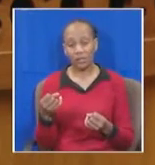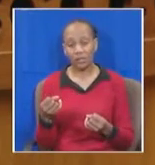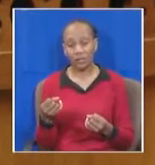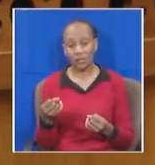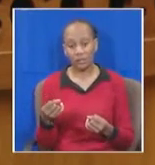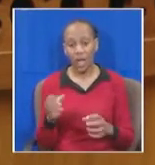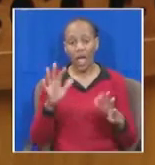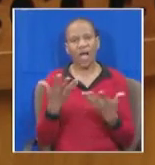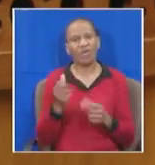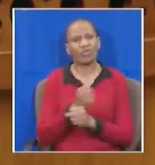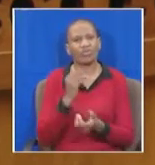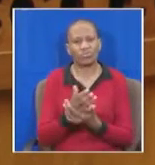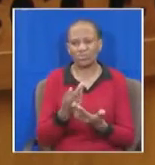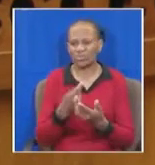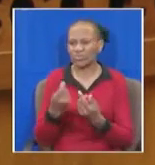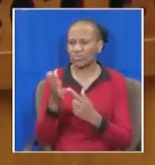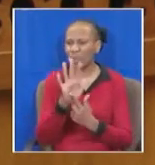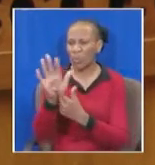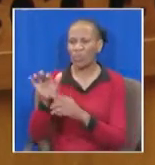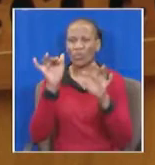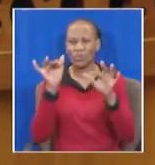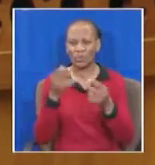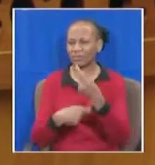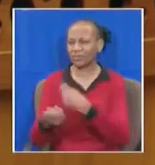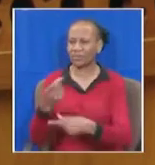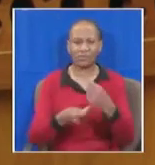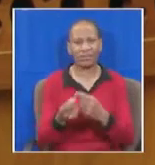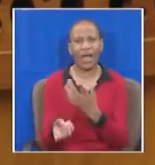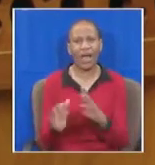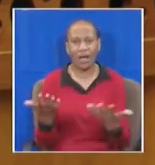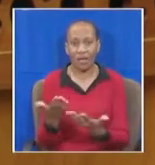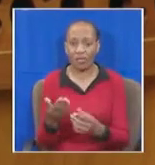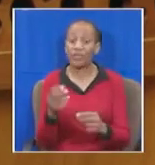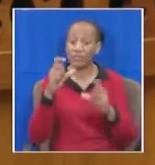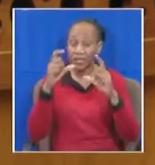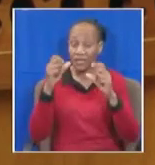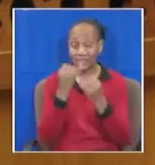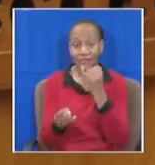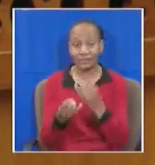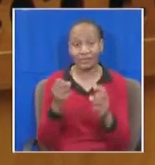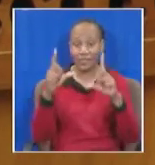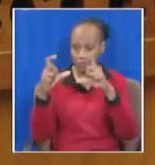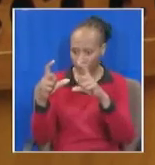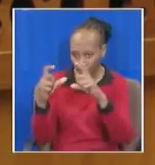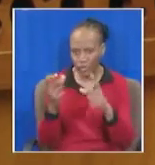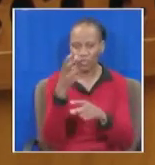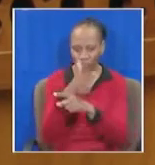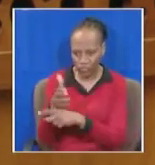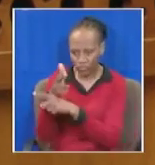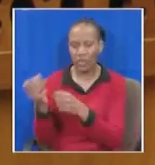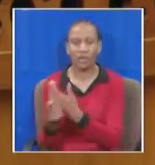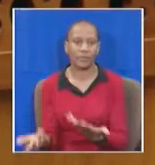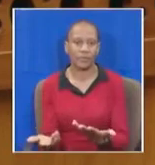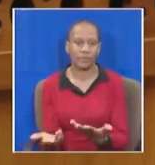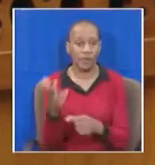human beings. It is, in our view at least, as important as the concerning issues that you have raised. Now, pornography